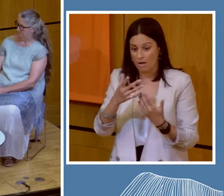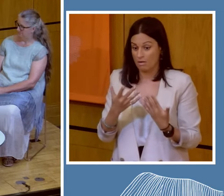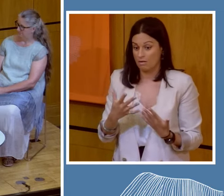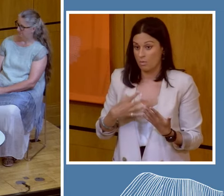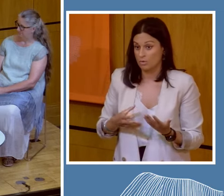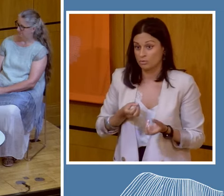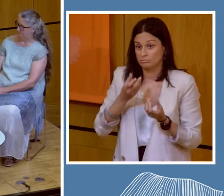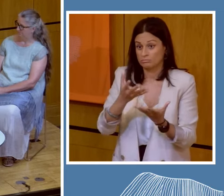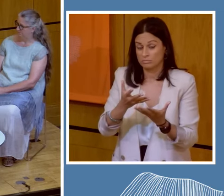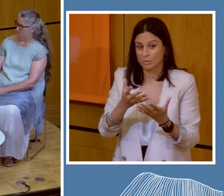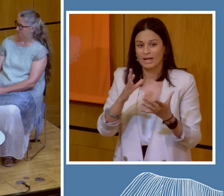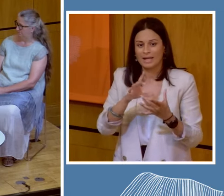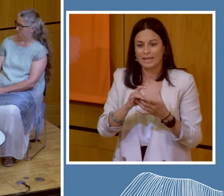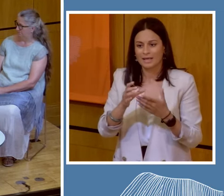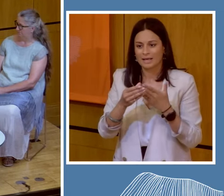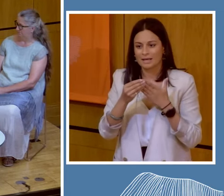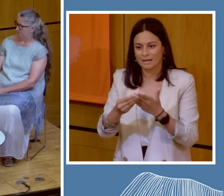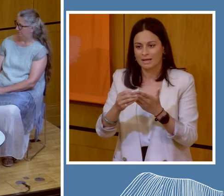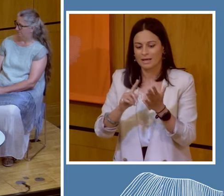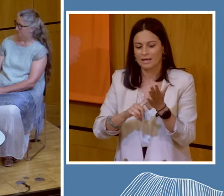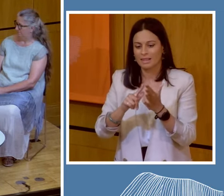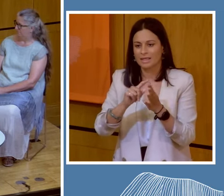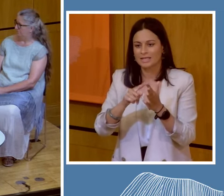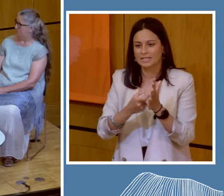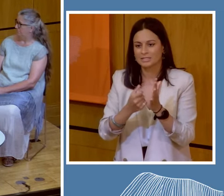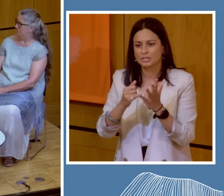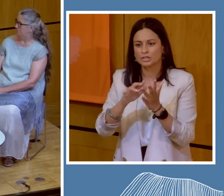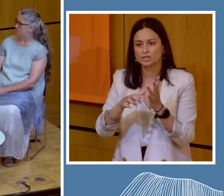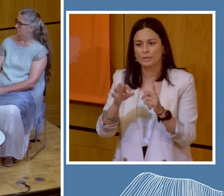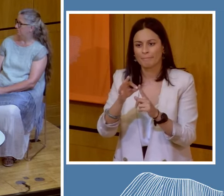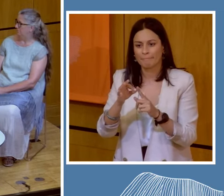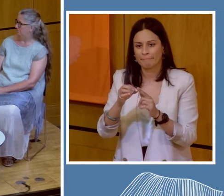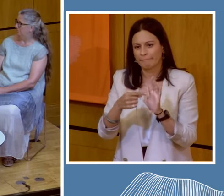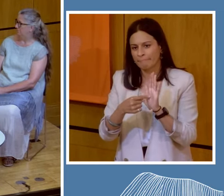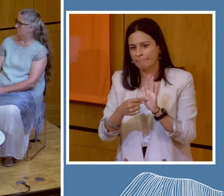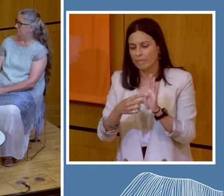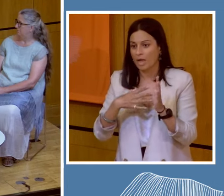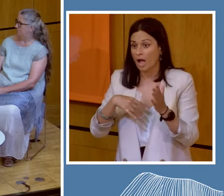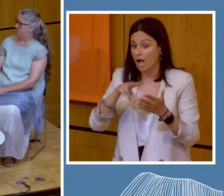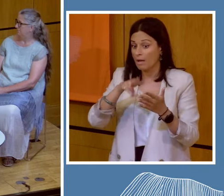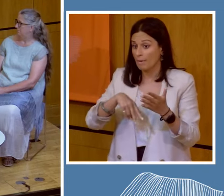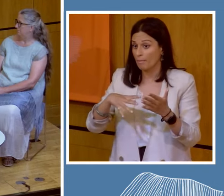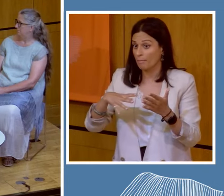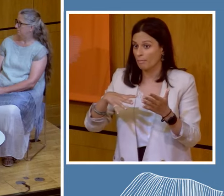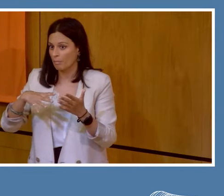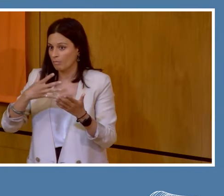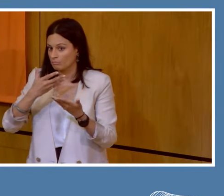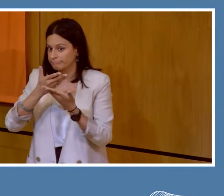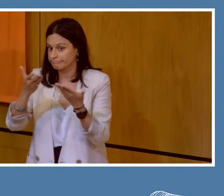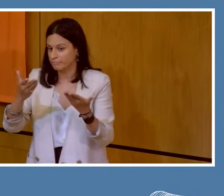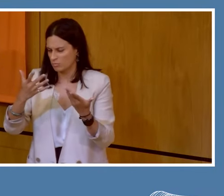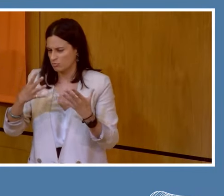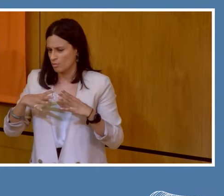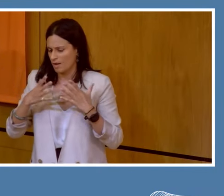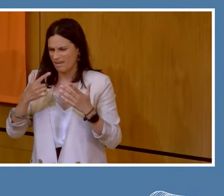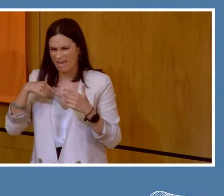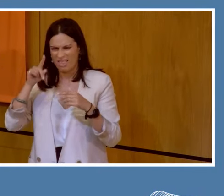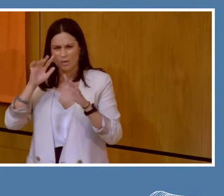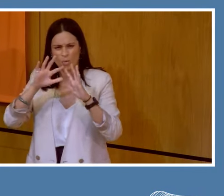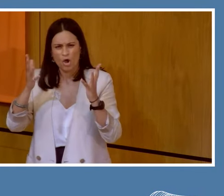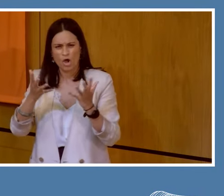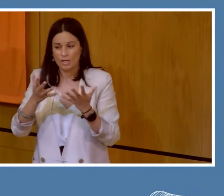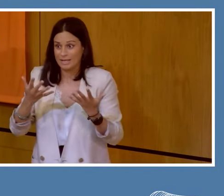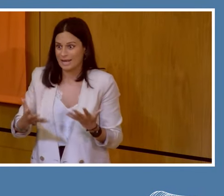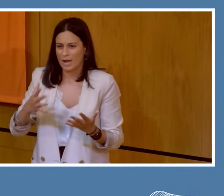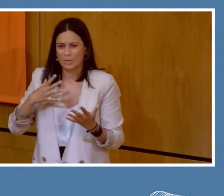something about leadership, actually. So I'm going to read out a statement I prepared. I think the world has never